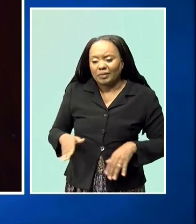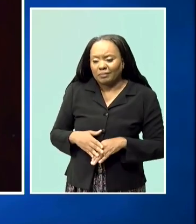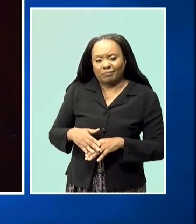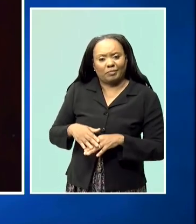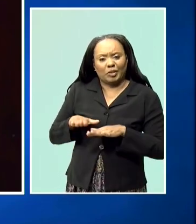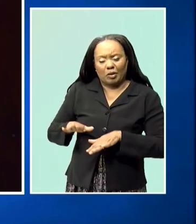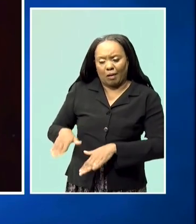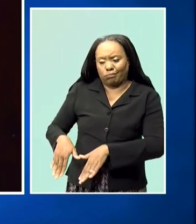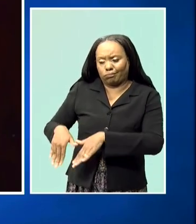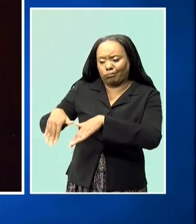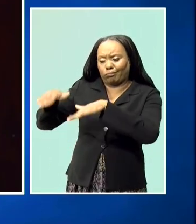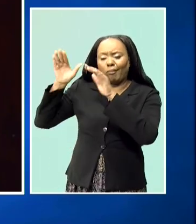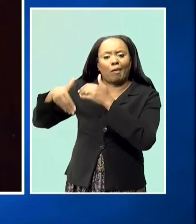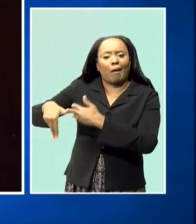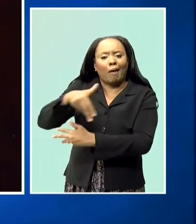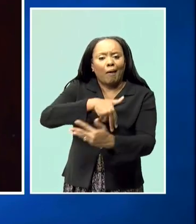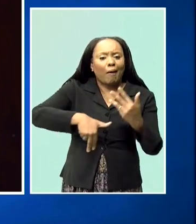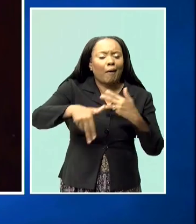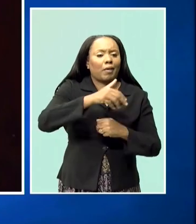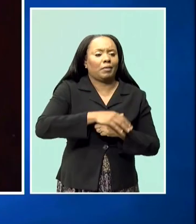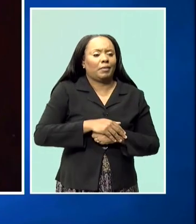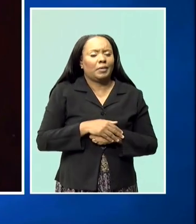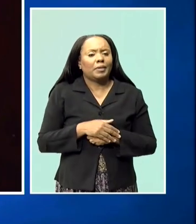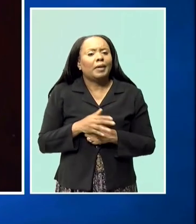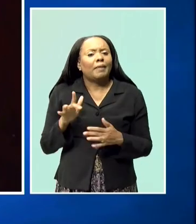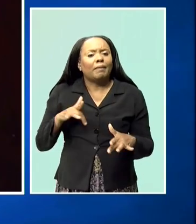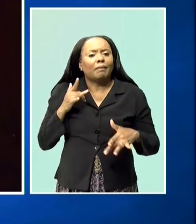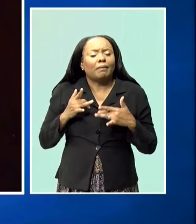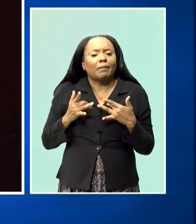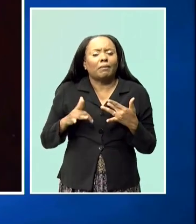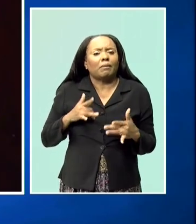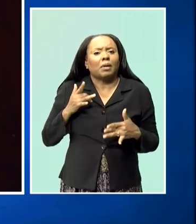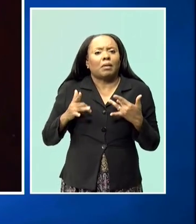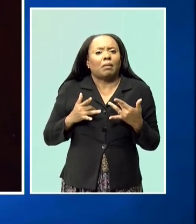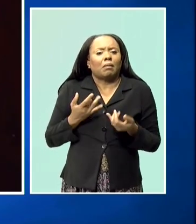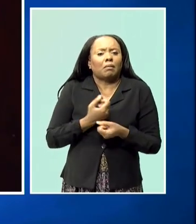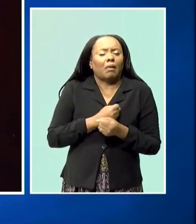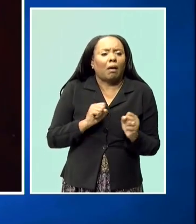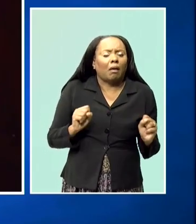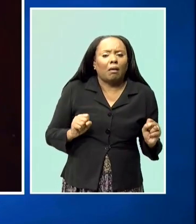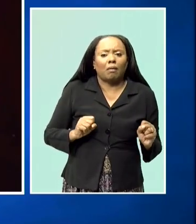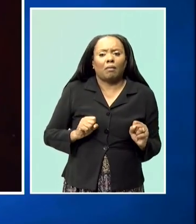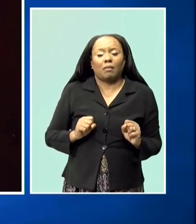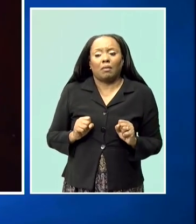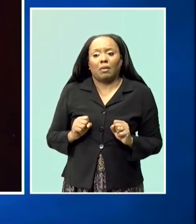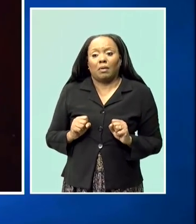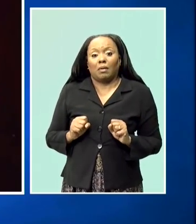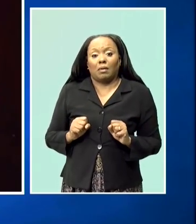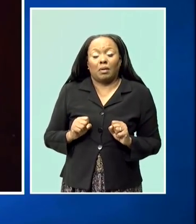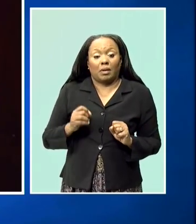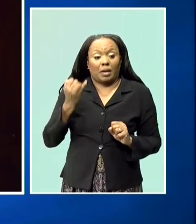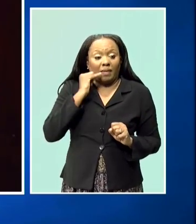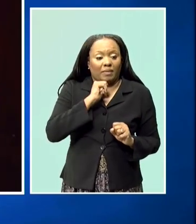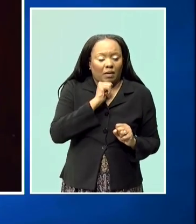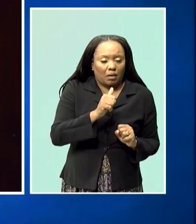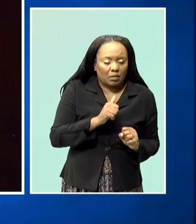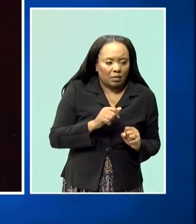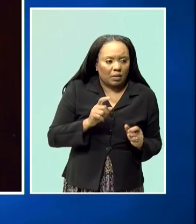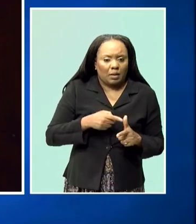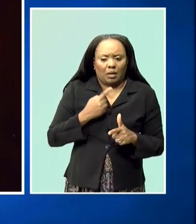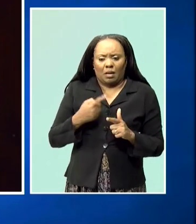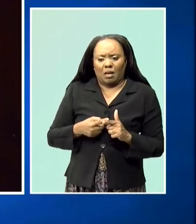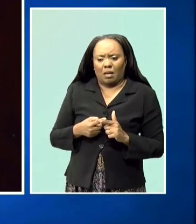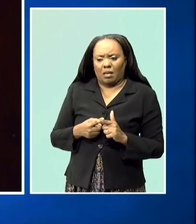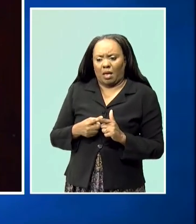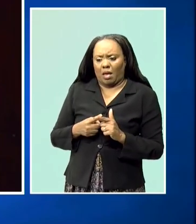of safety and security and sometimes criminal activity. If we want to address